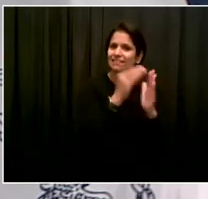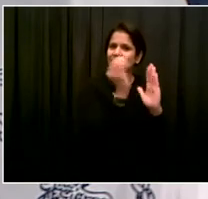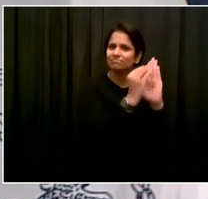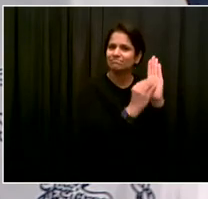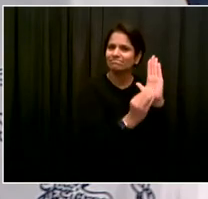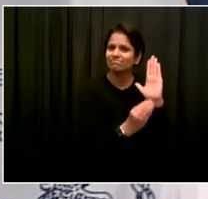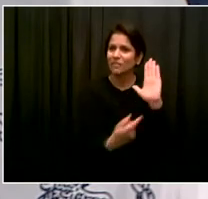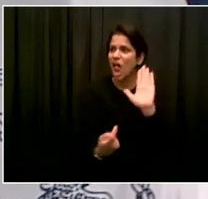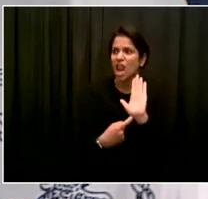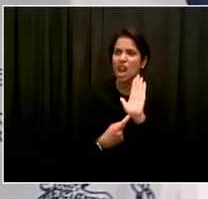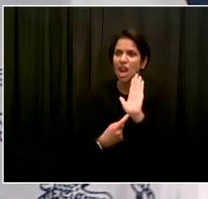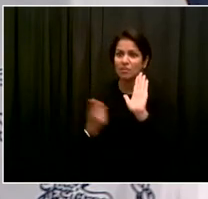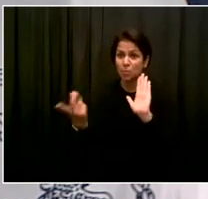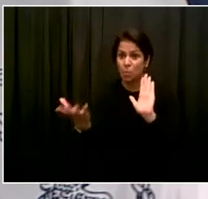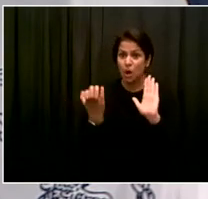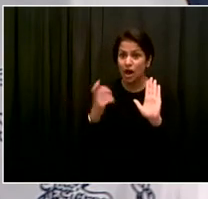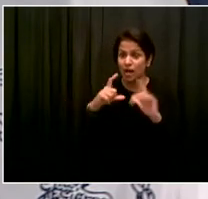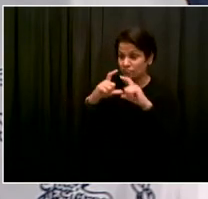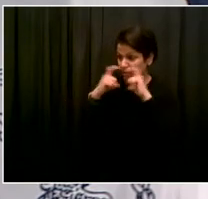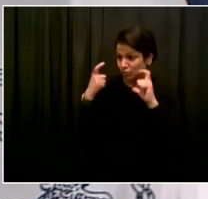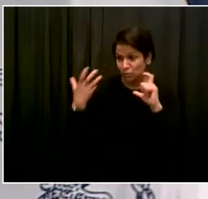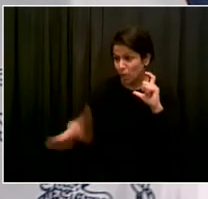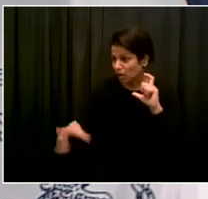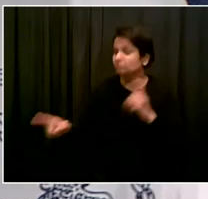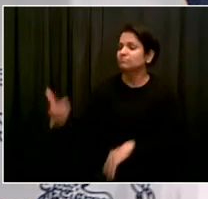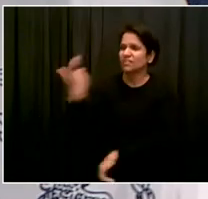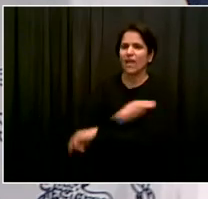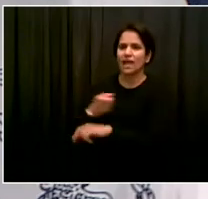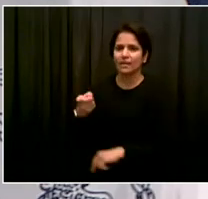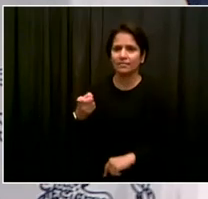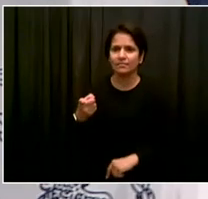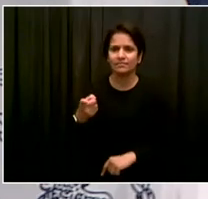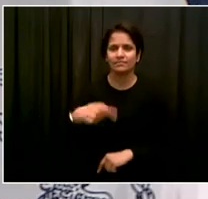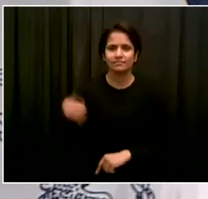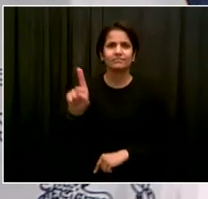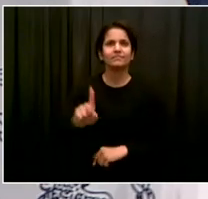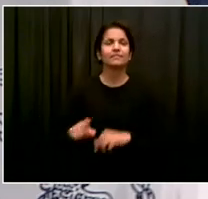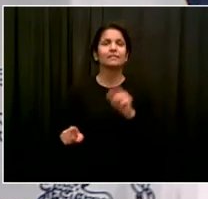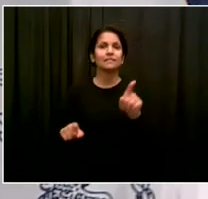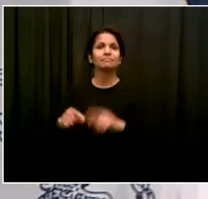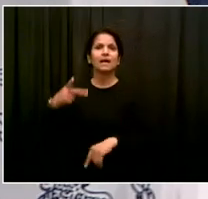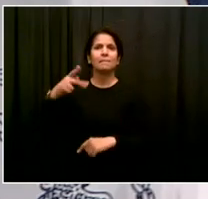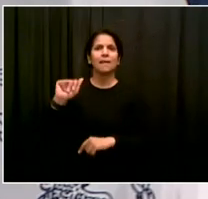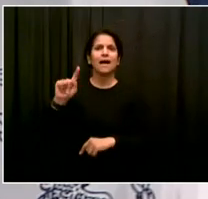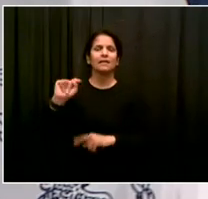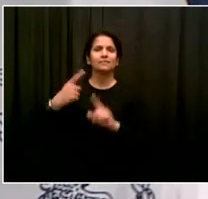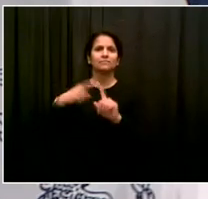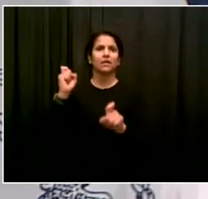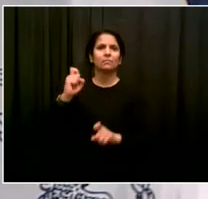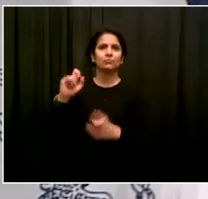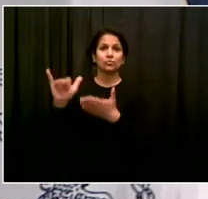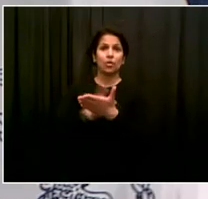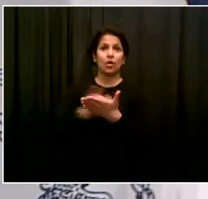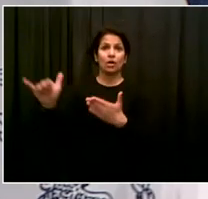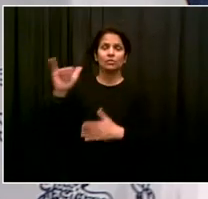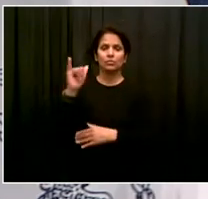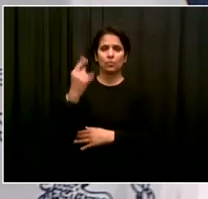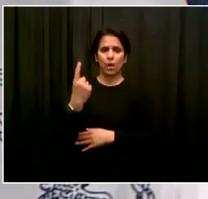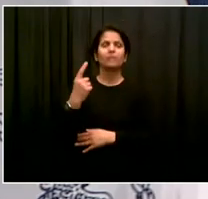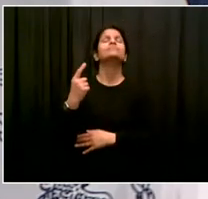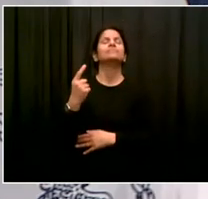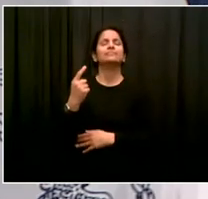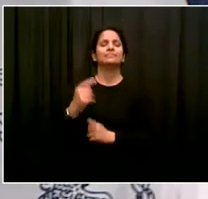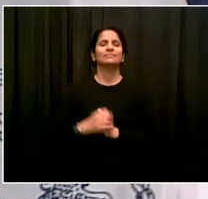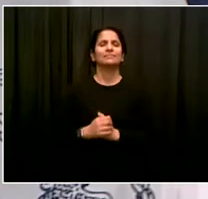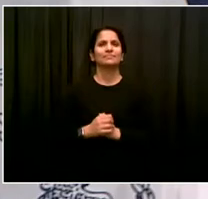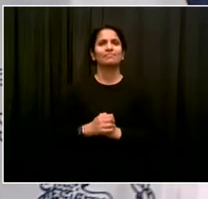Mayor de Blasio, good morning. Thank you for taking my question. How you doing, Pat? This is very late in the day for you. Well, I'm always